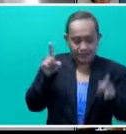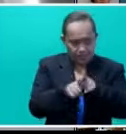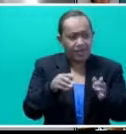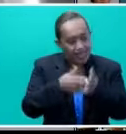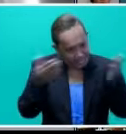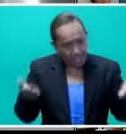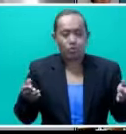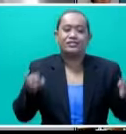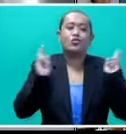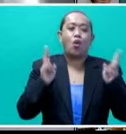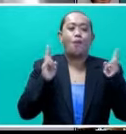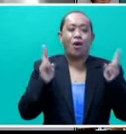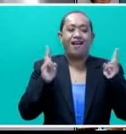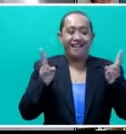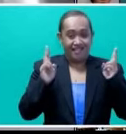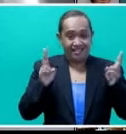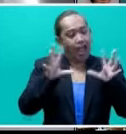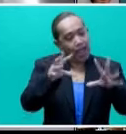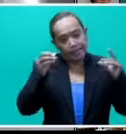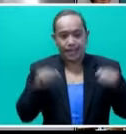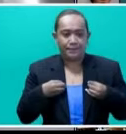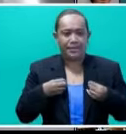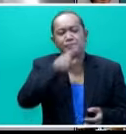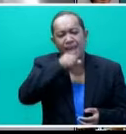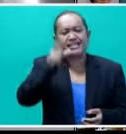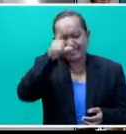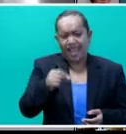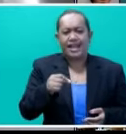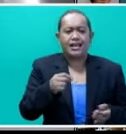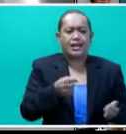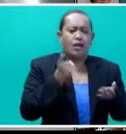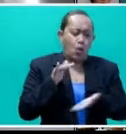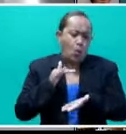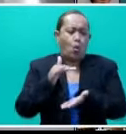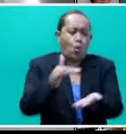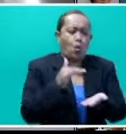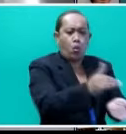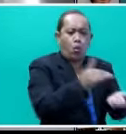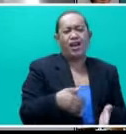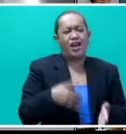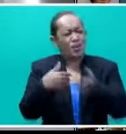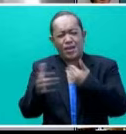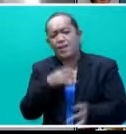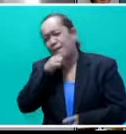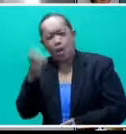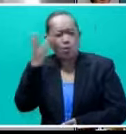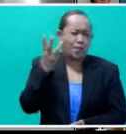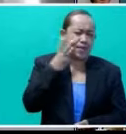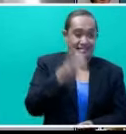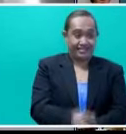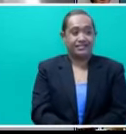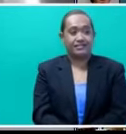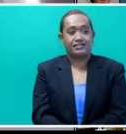we have all our experience, experience to share. And we always talk about equality. So this initiative will also help us